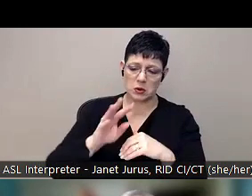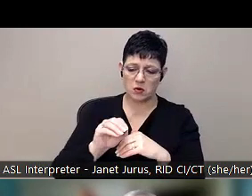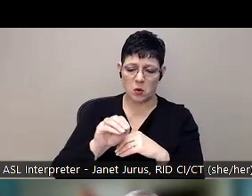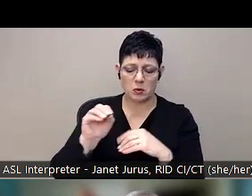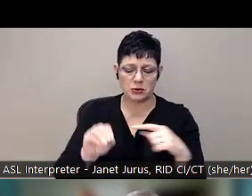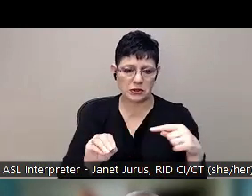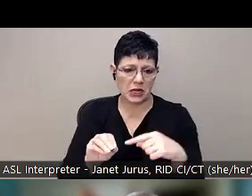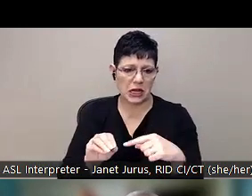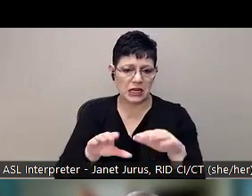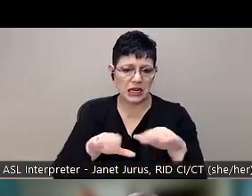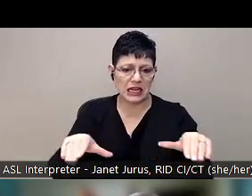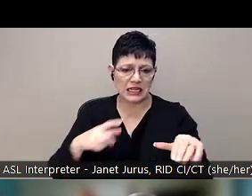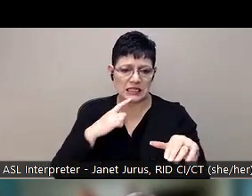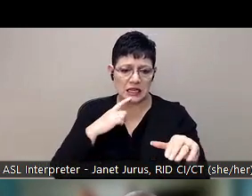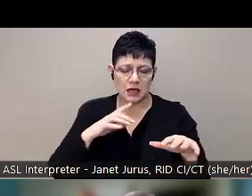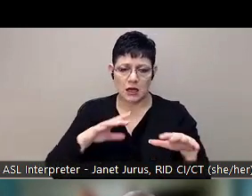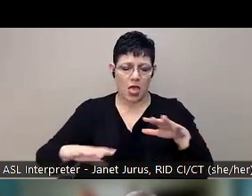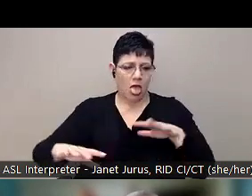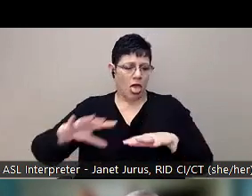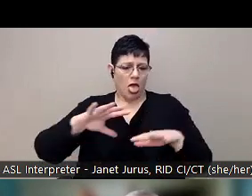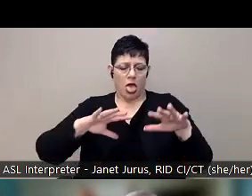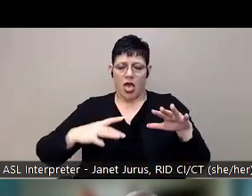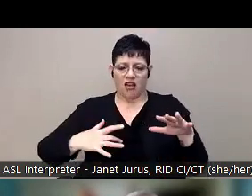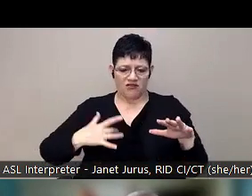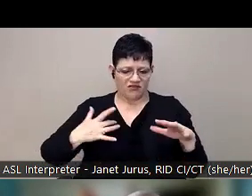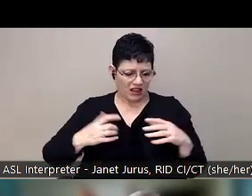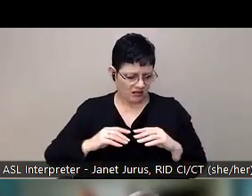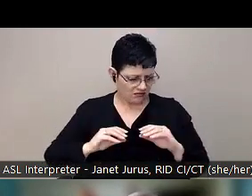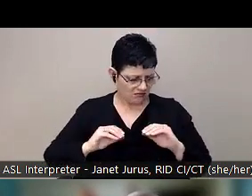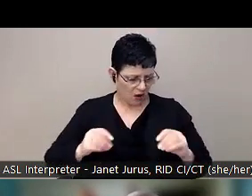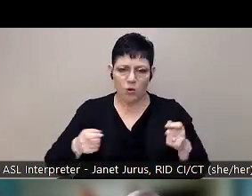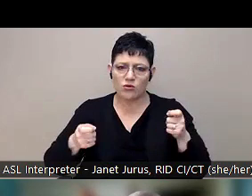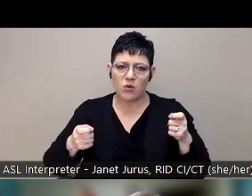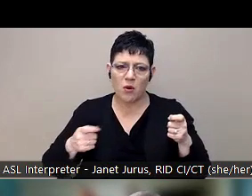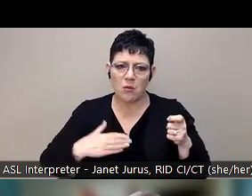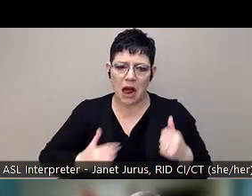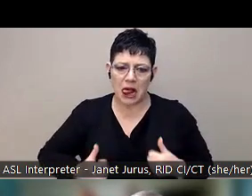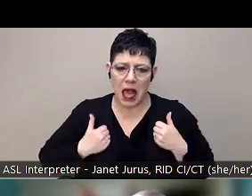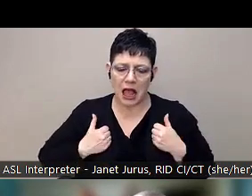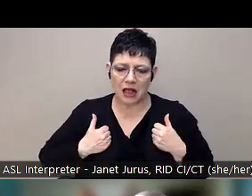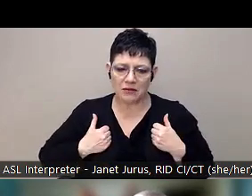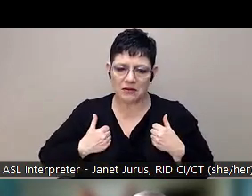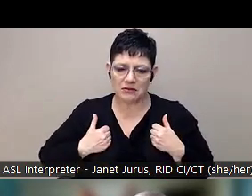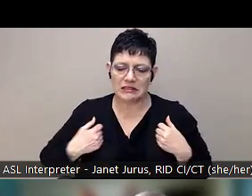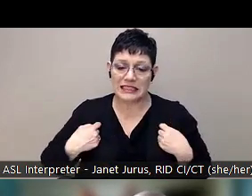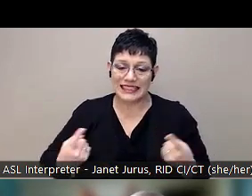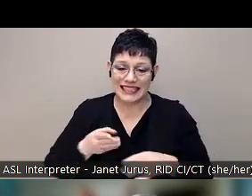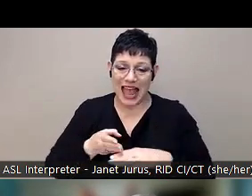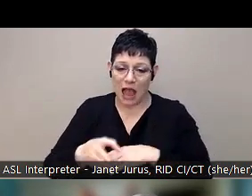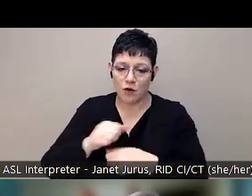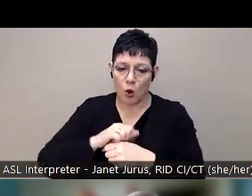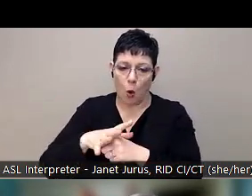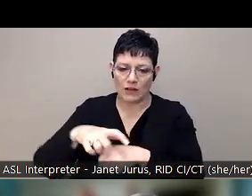of kids saying they do not feel in control of their life since COVID. And so these kids are